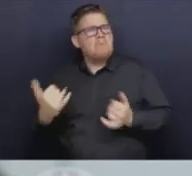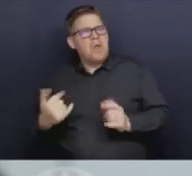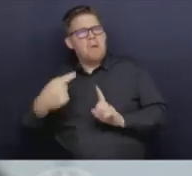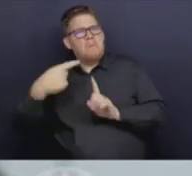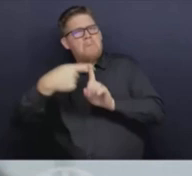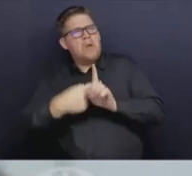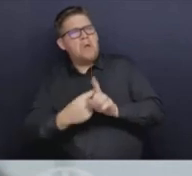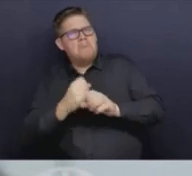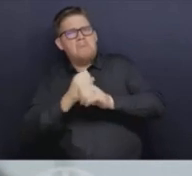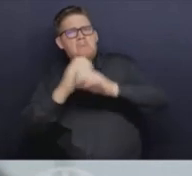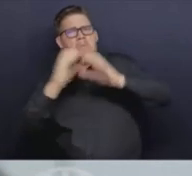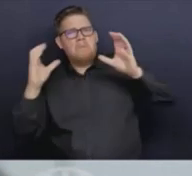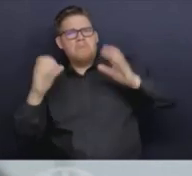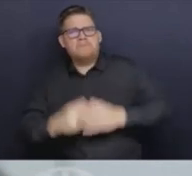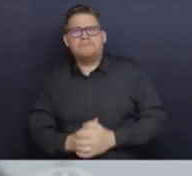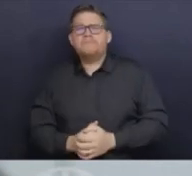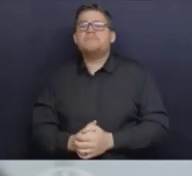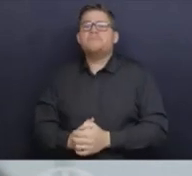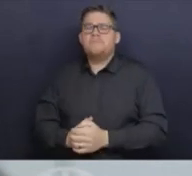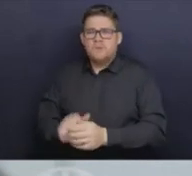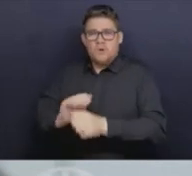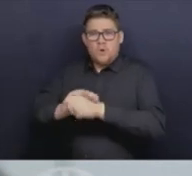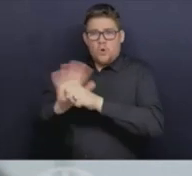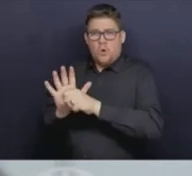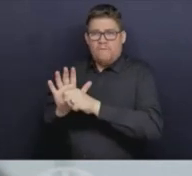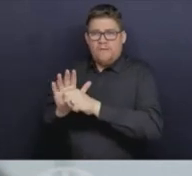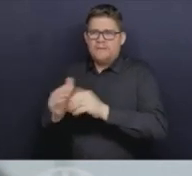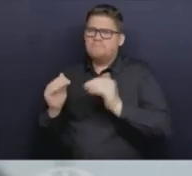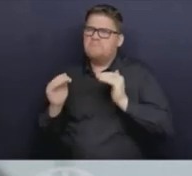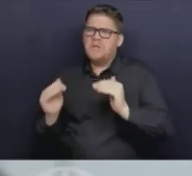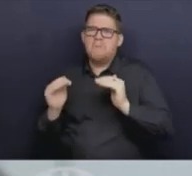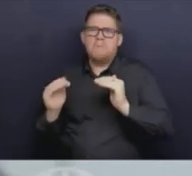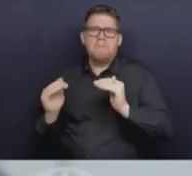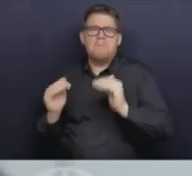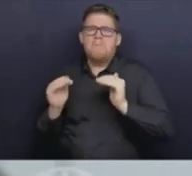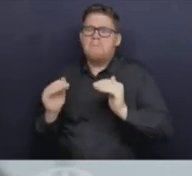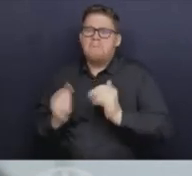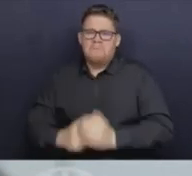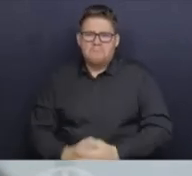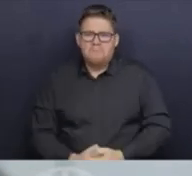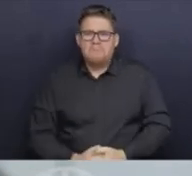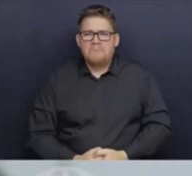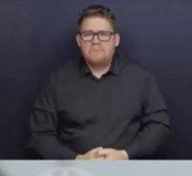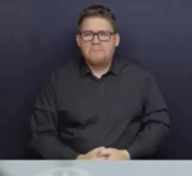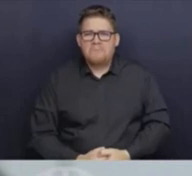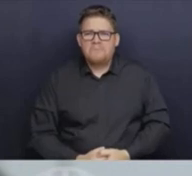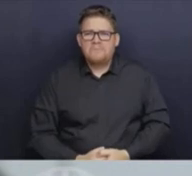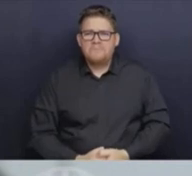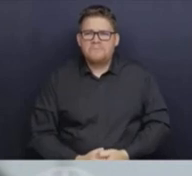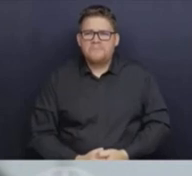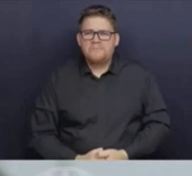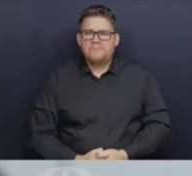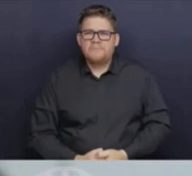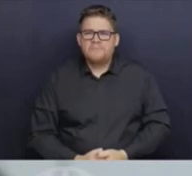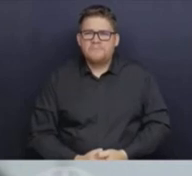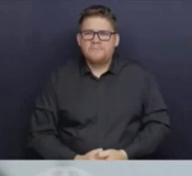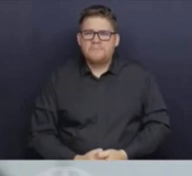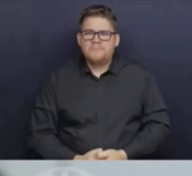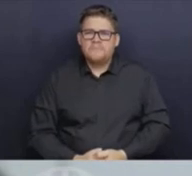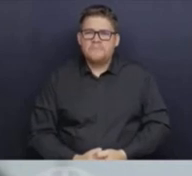remained relatively stable the past several months. And I'll just talk about these in a little bit more detail. So in terms of